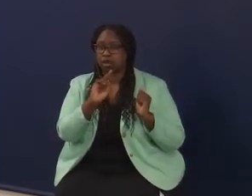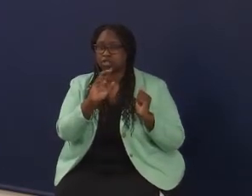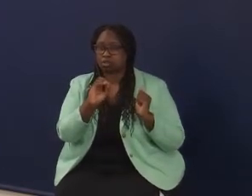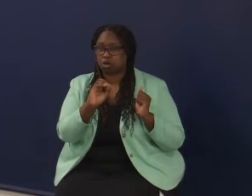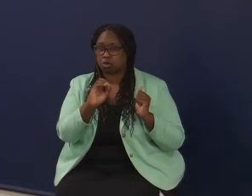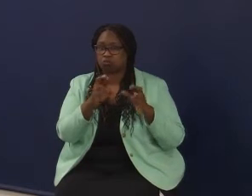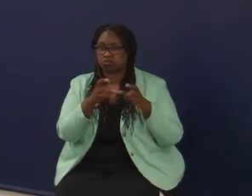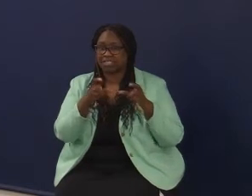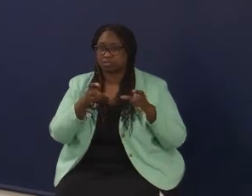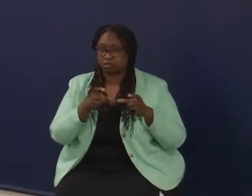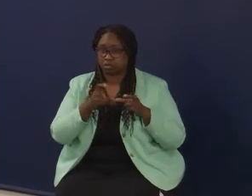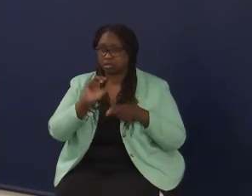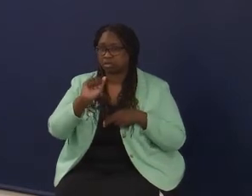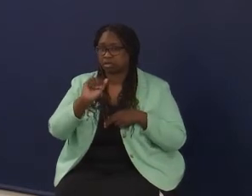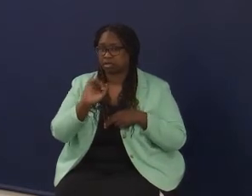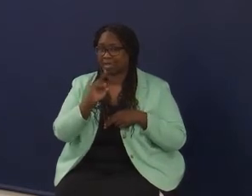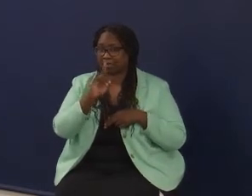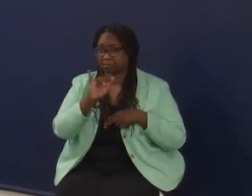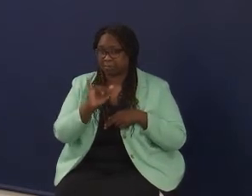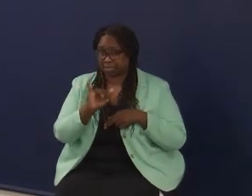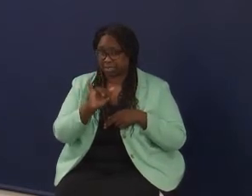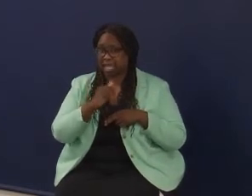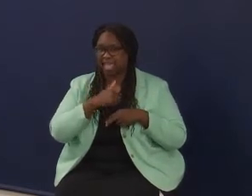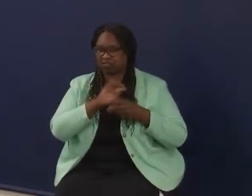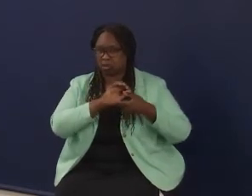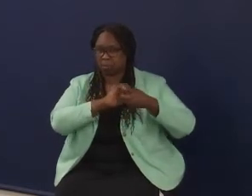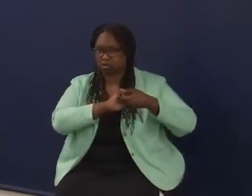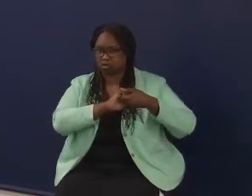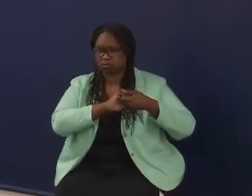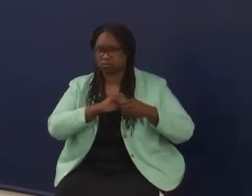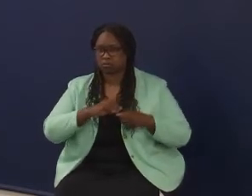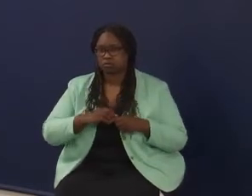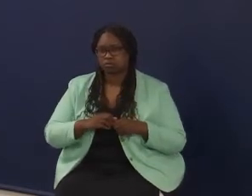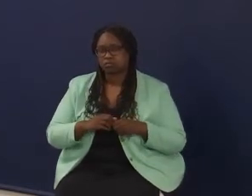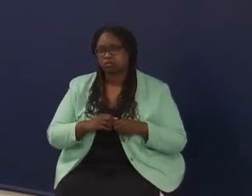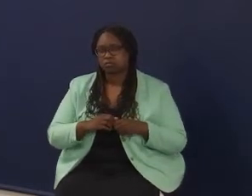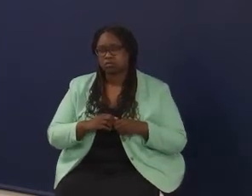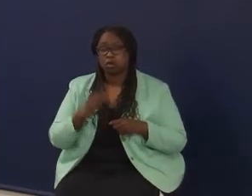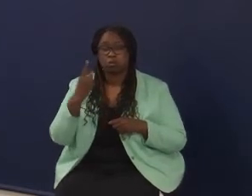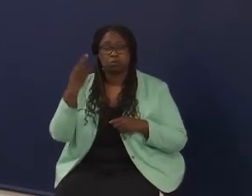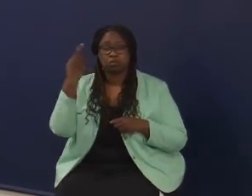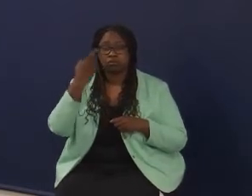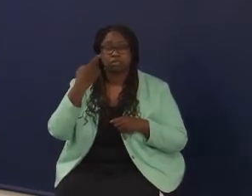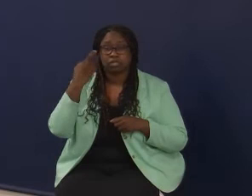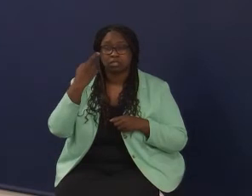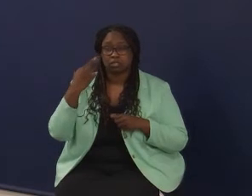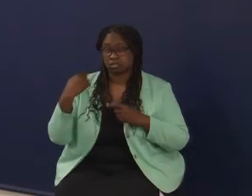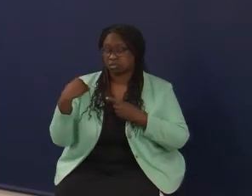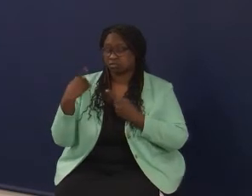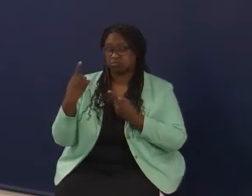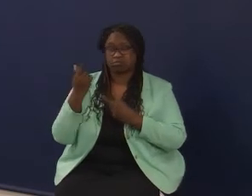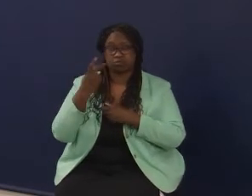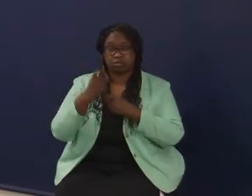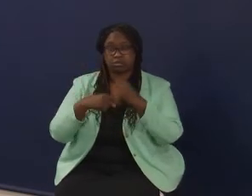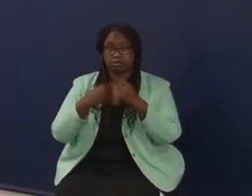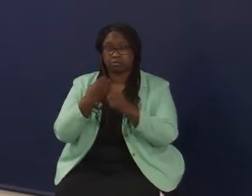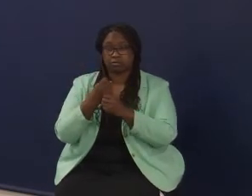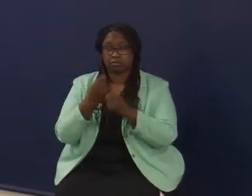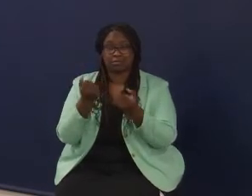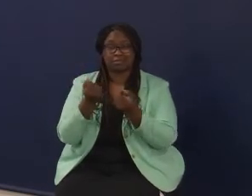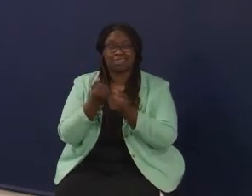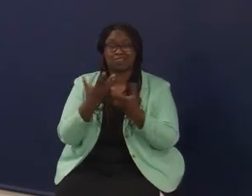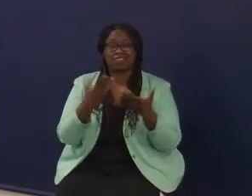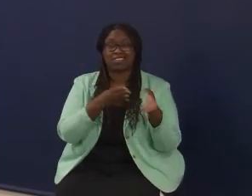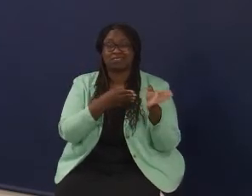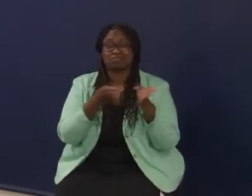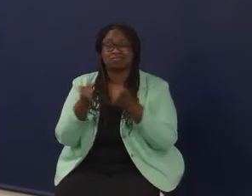directly in that region. I would say one of the drivers is that, you know, the last couple of years has forced us to turn everything online,